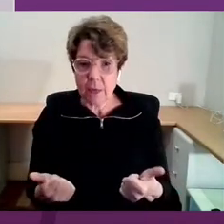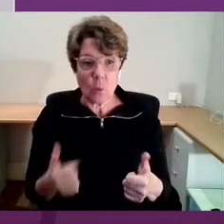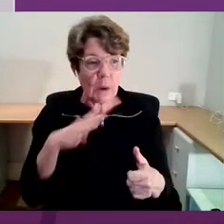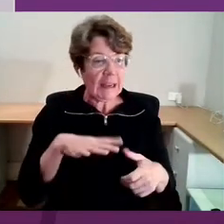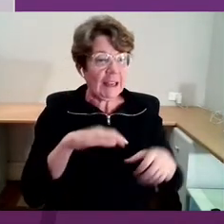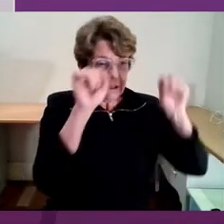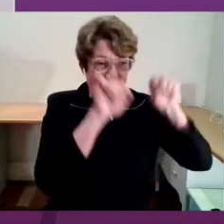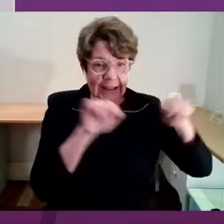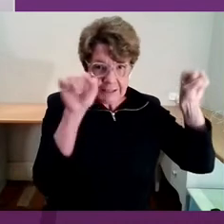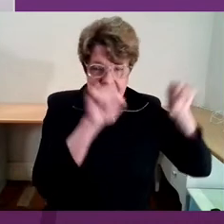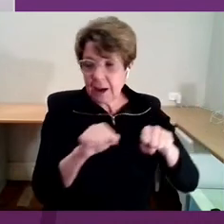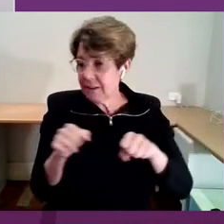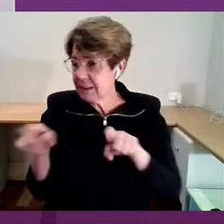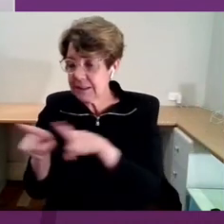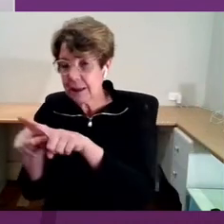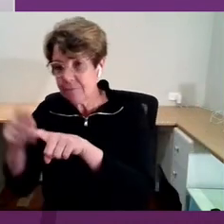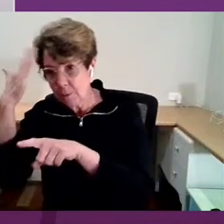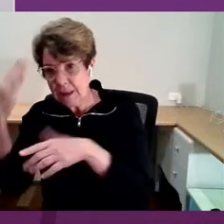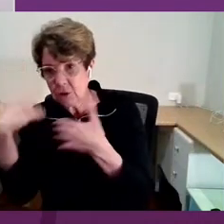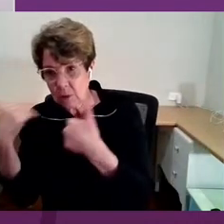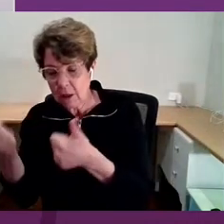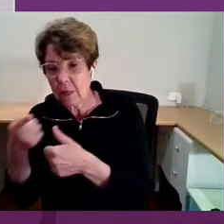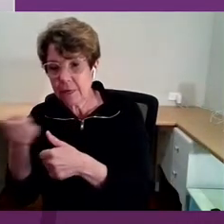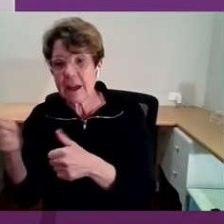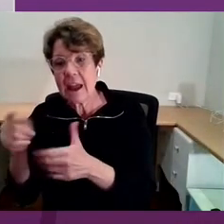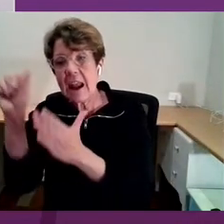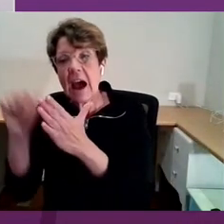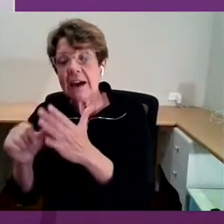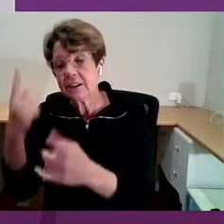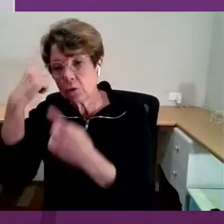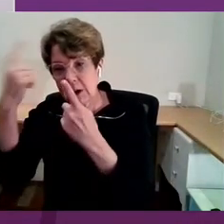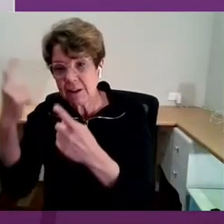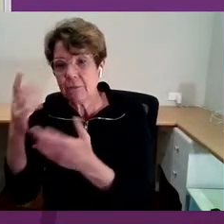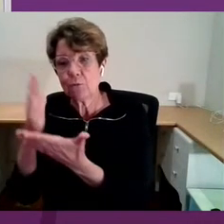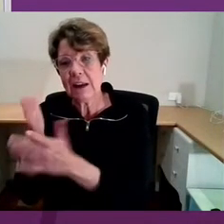arts and creative engagement provide great exercise.